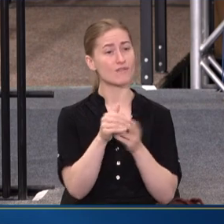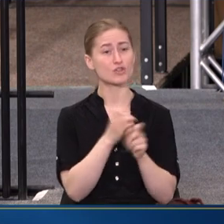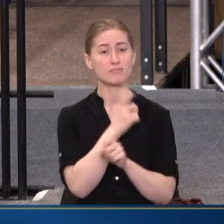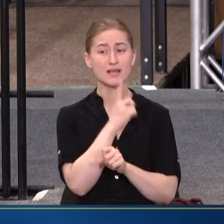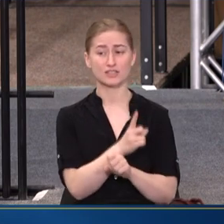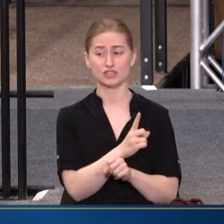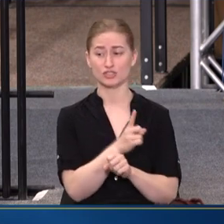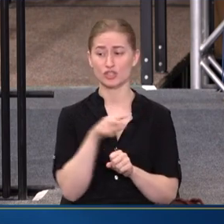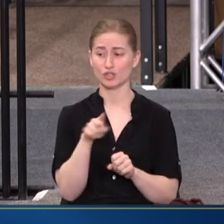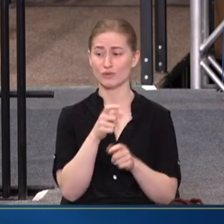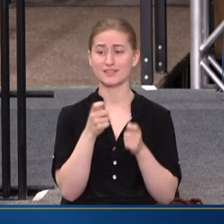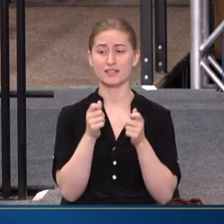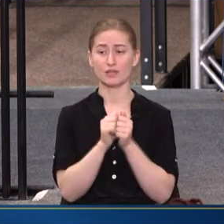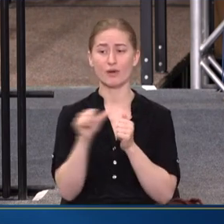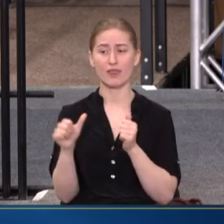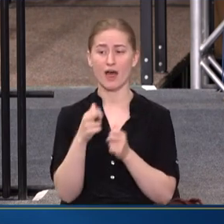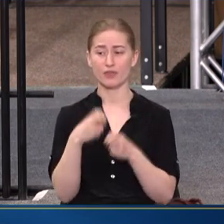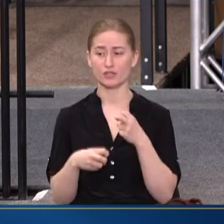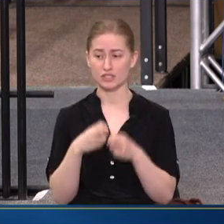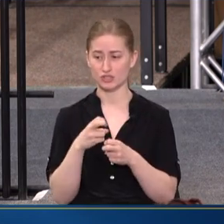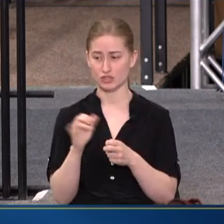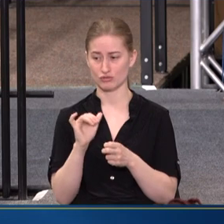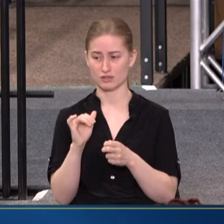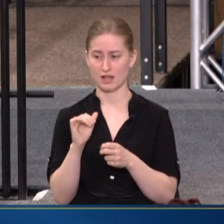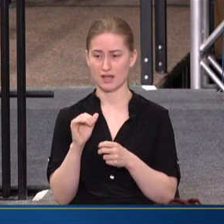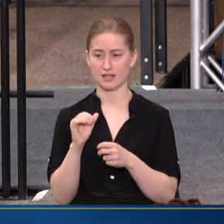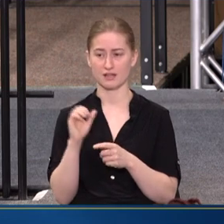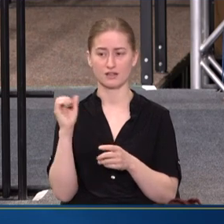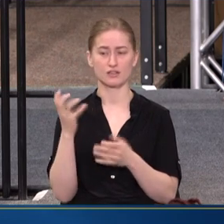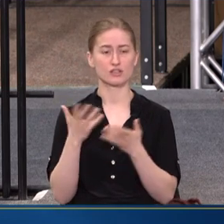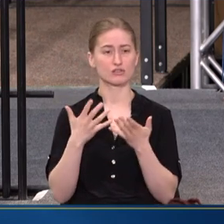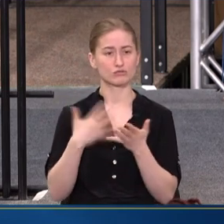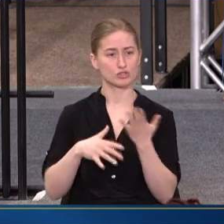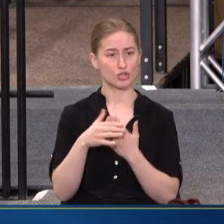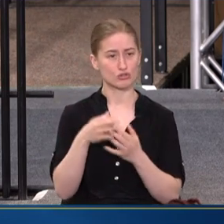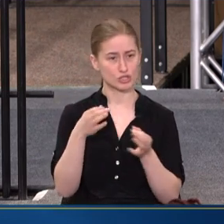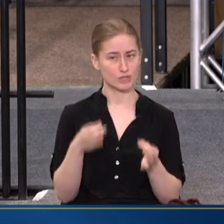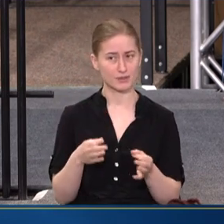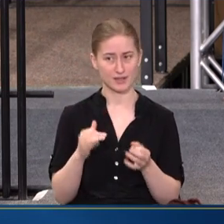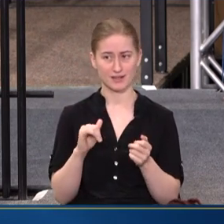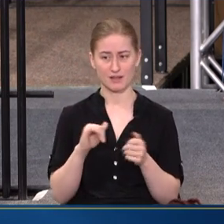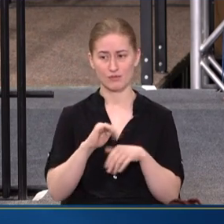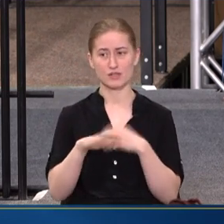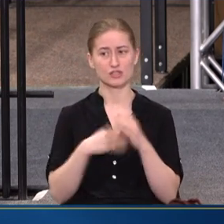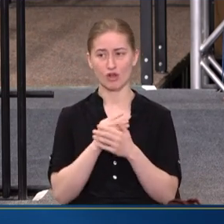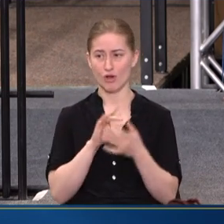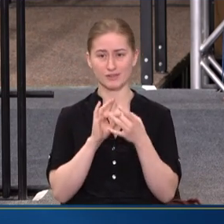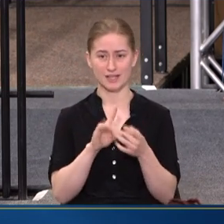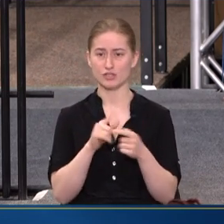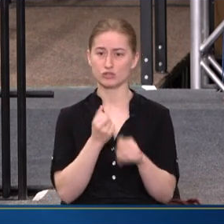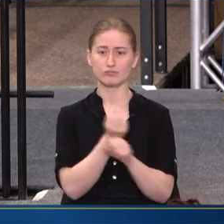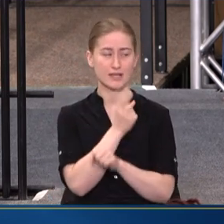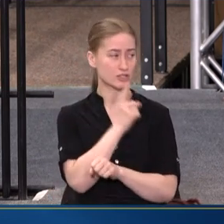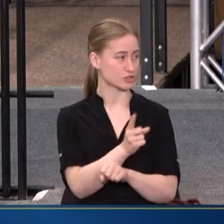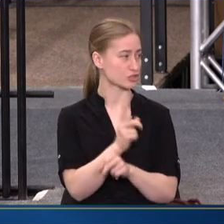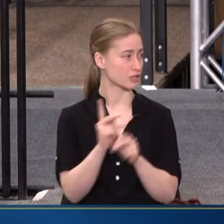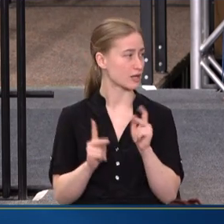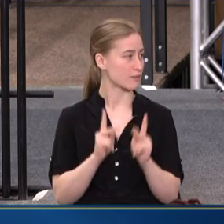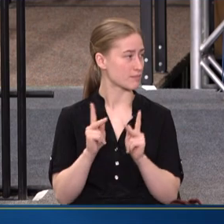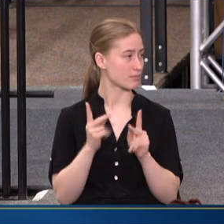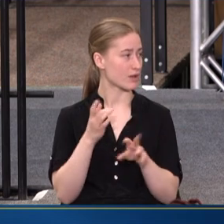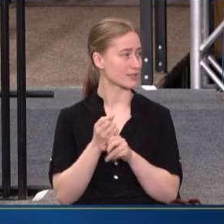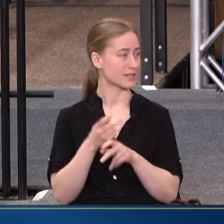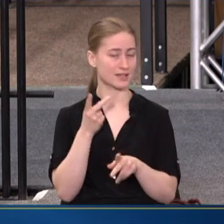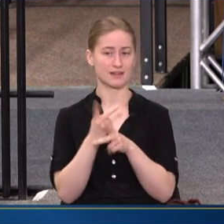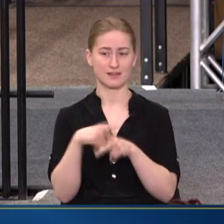MAKING SURE YOU ARE DEALING WITH OTHER ISSUES LIKE SOCIAL DETERMINANTS OF HEALTH THAT ARE ALL RELATED TO MAKING SURE THAT PEOPLE ARE GETTING